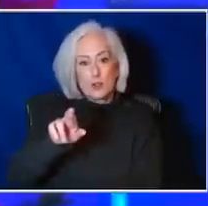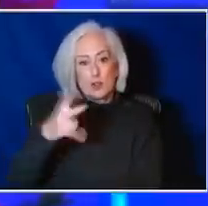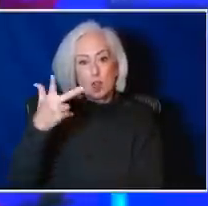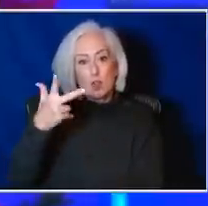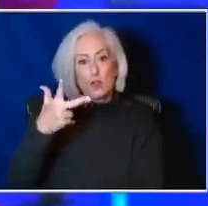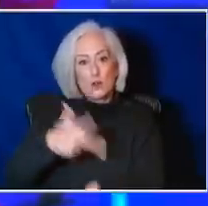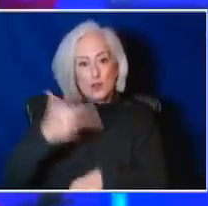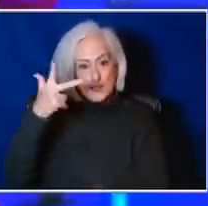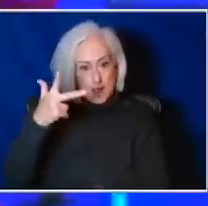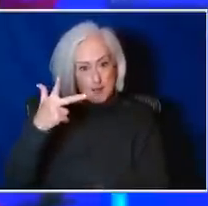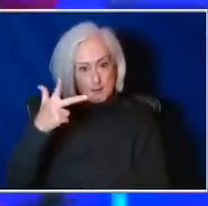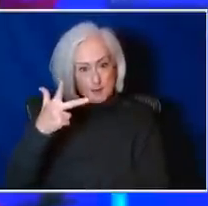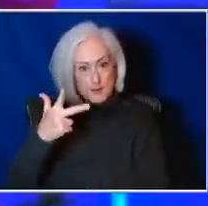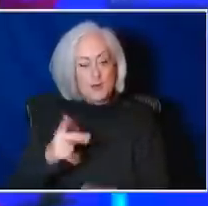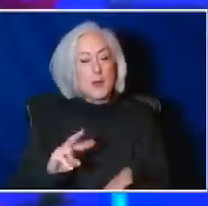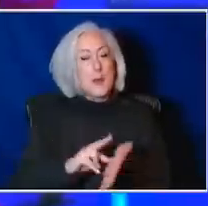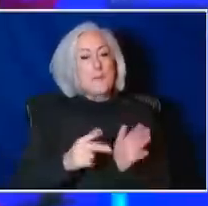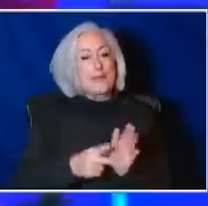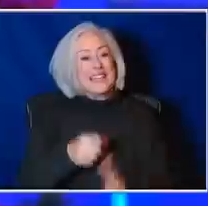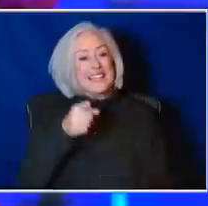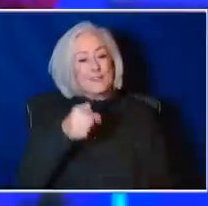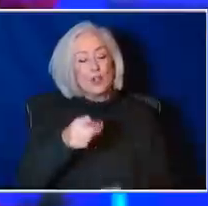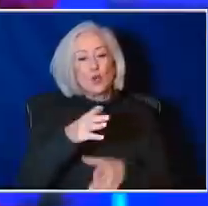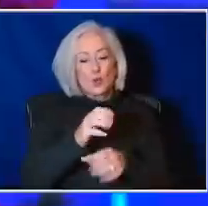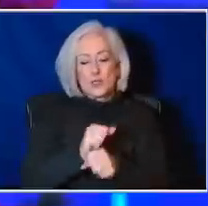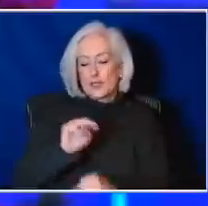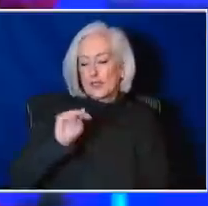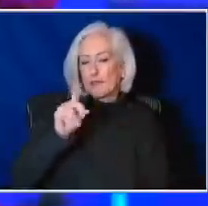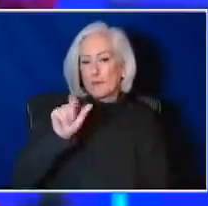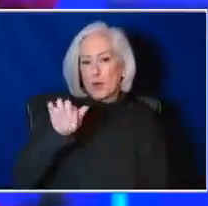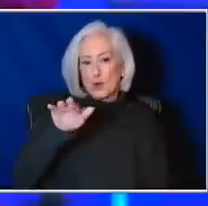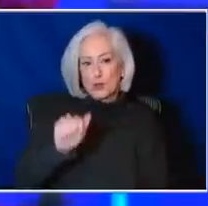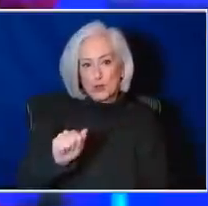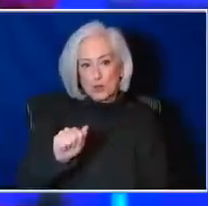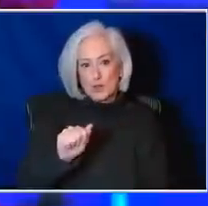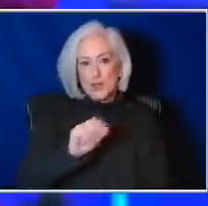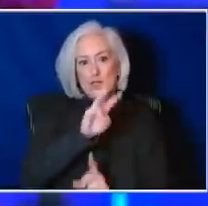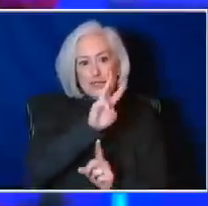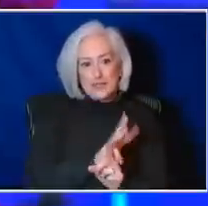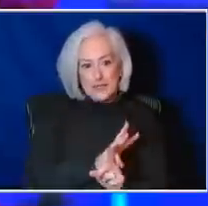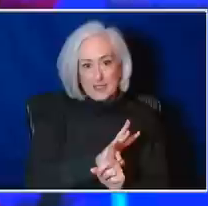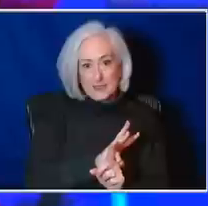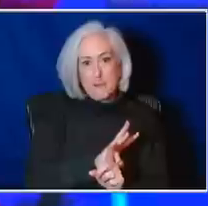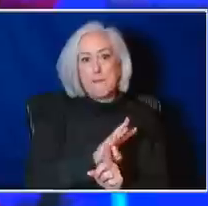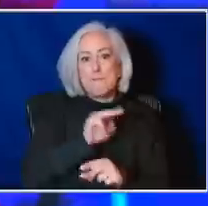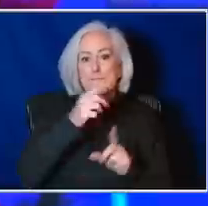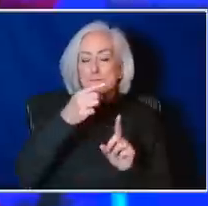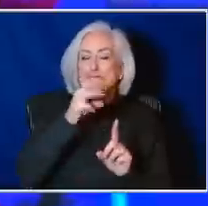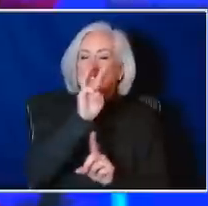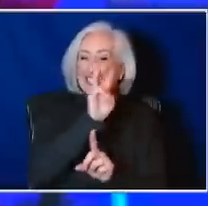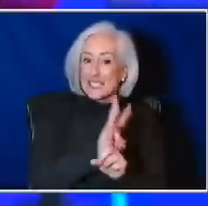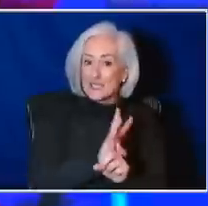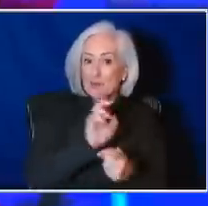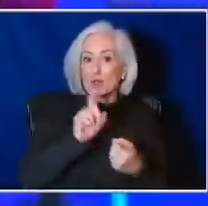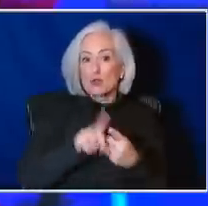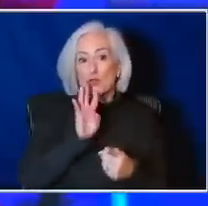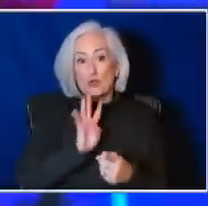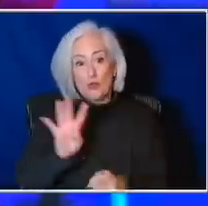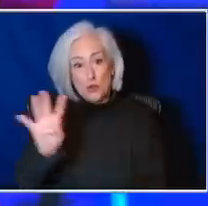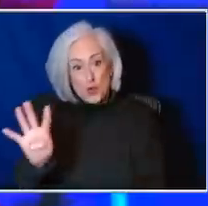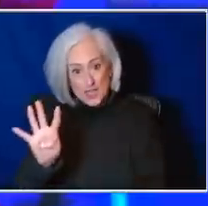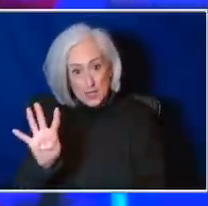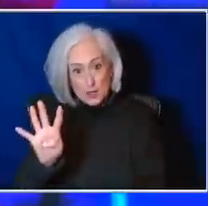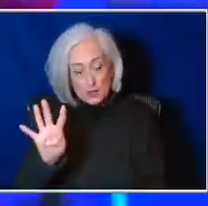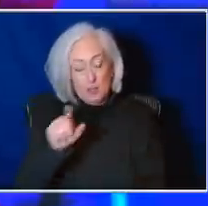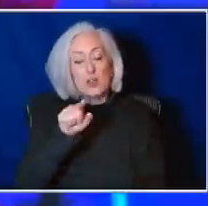So basically, if you have received Moderna, your six months to four years, you can get that new booster, which